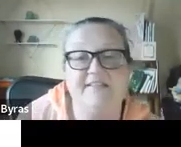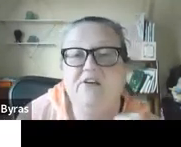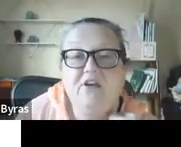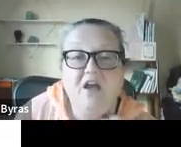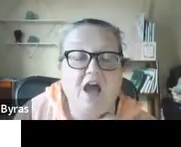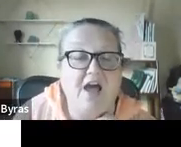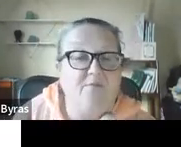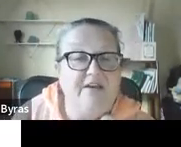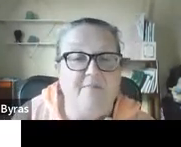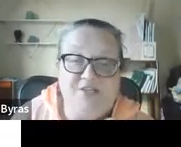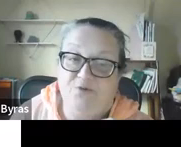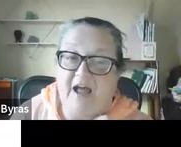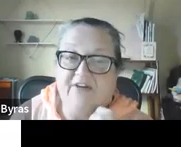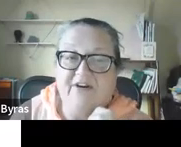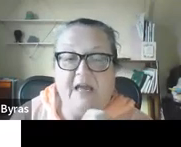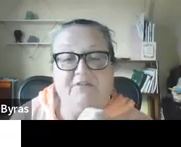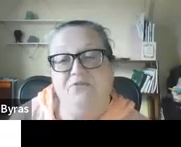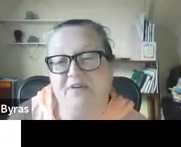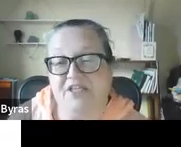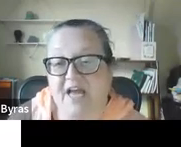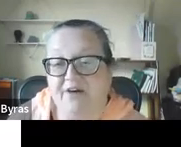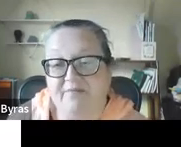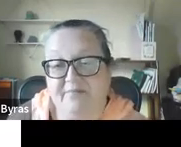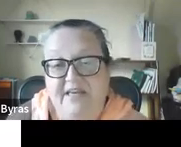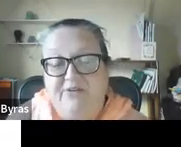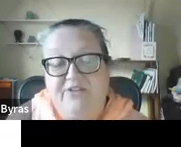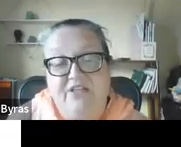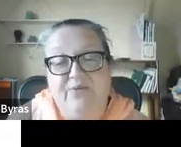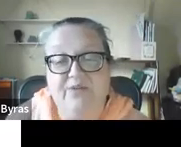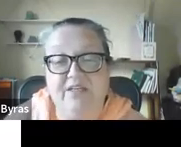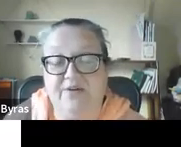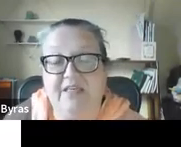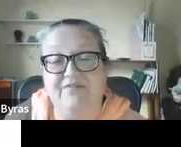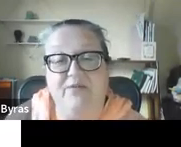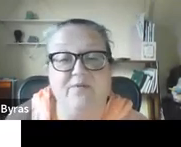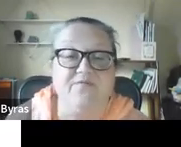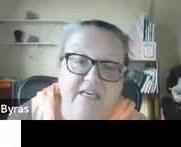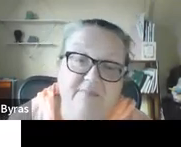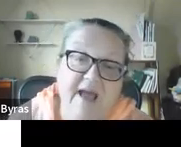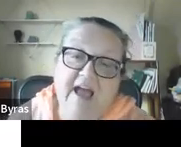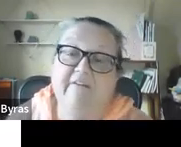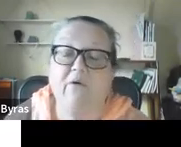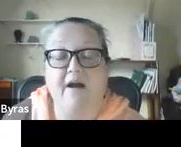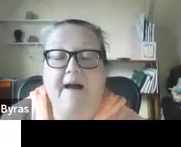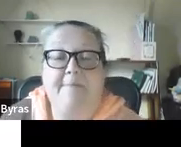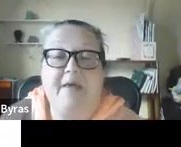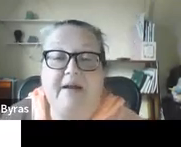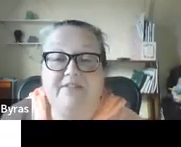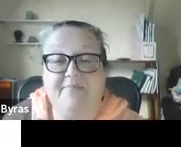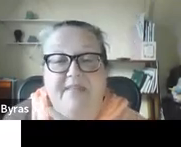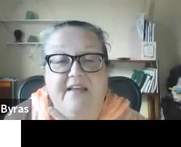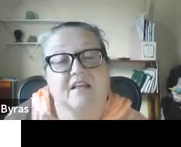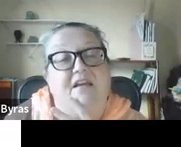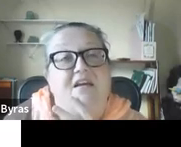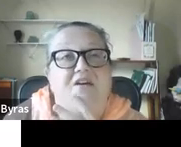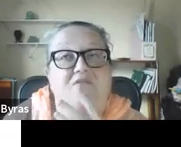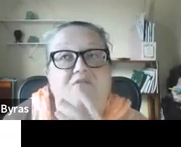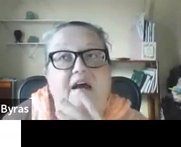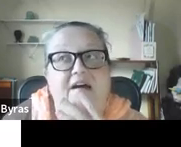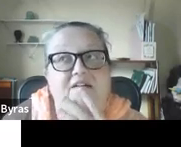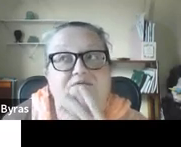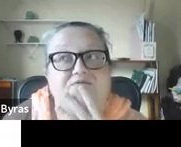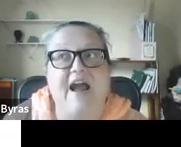guidance. We'd much rather have you reach out and be able to, you know, give you some feedback about something